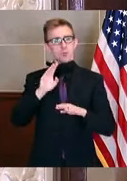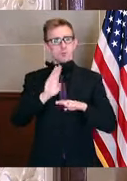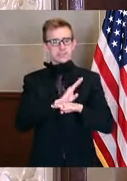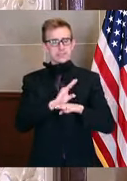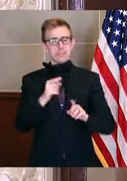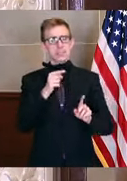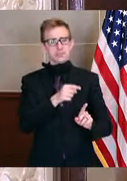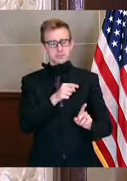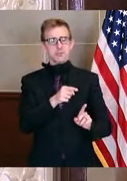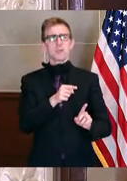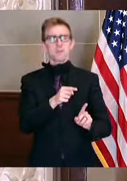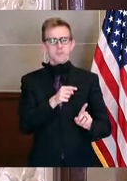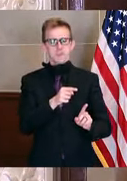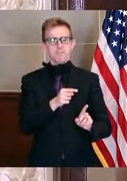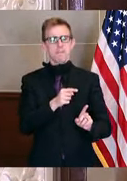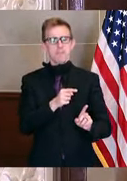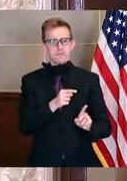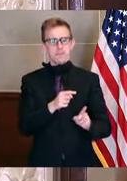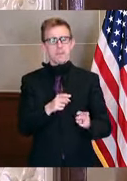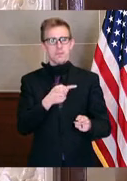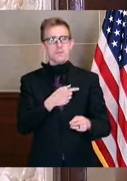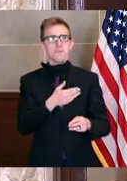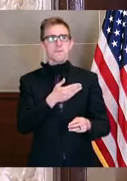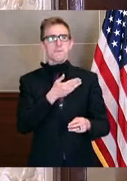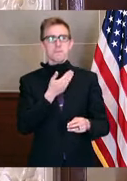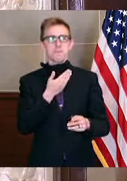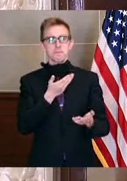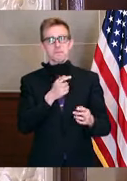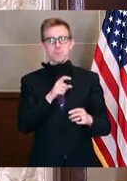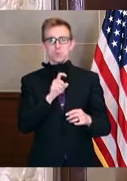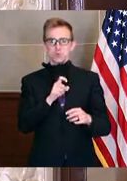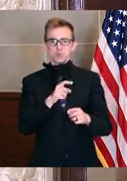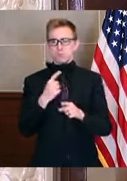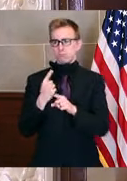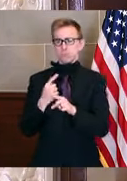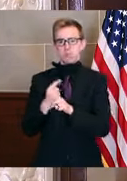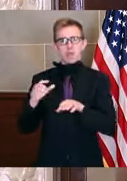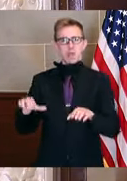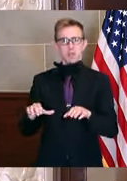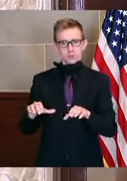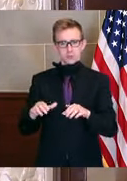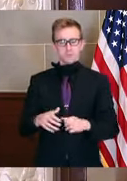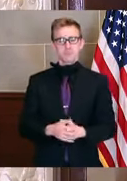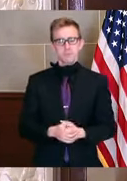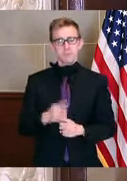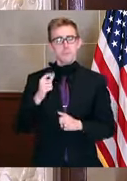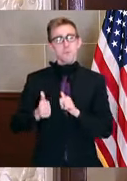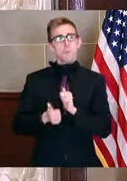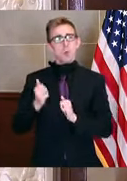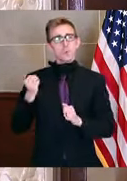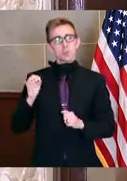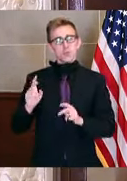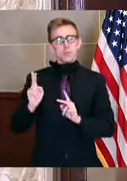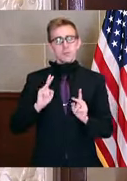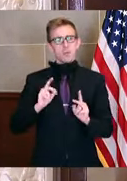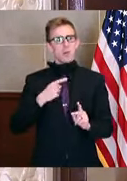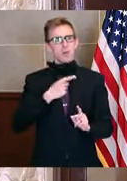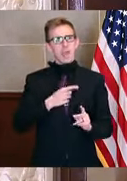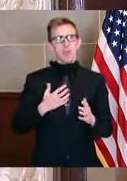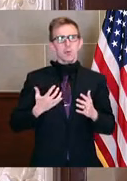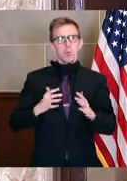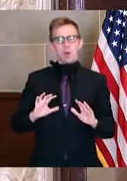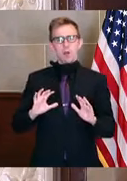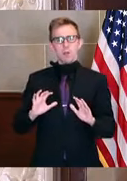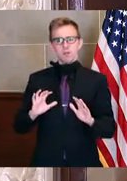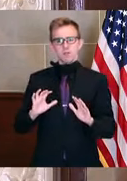to practice safe practices. I think for the vast majority of Missourians, they're not going to want to